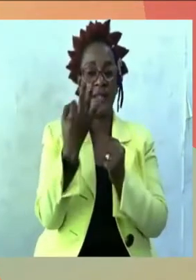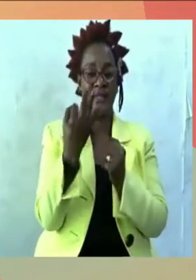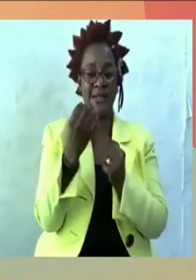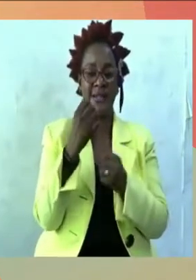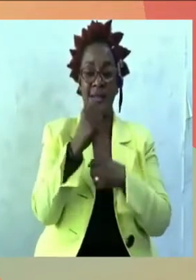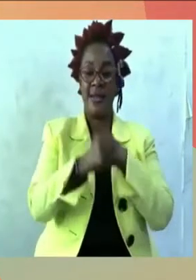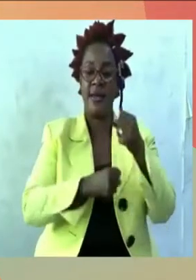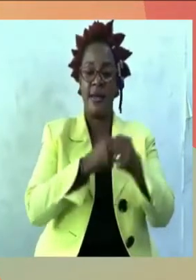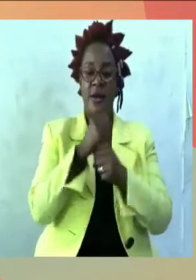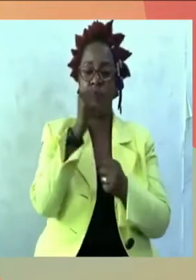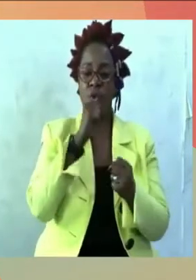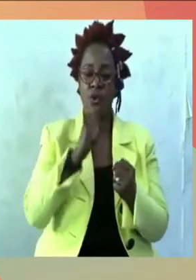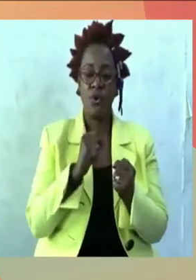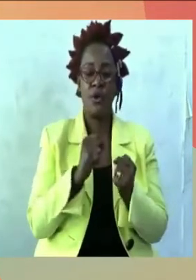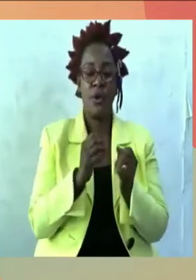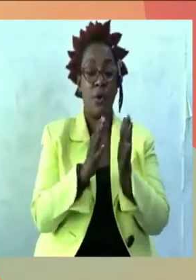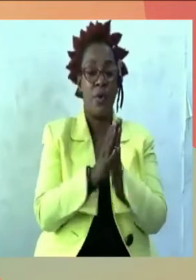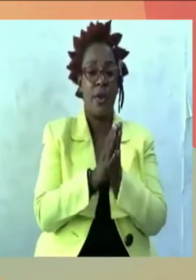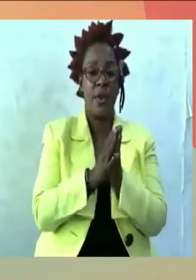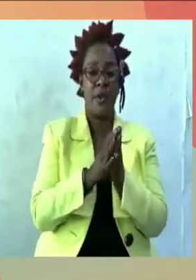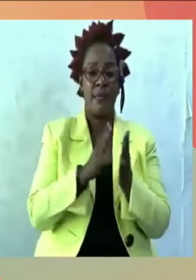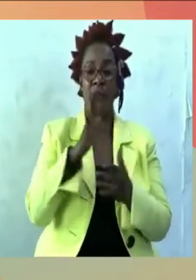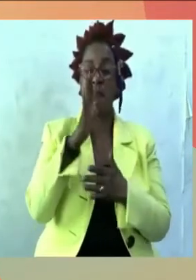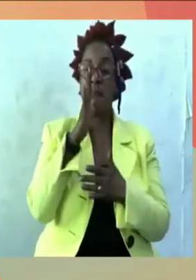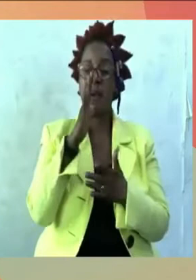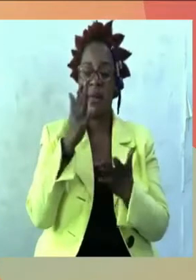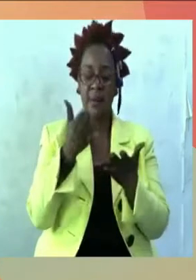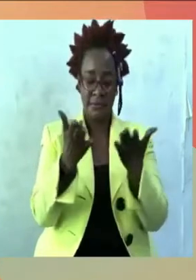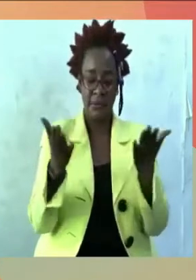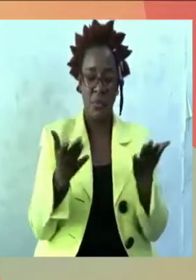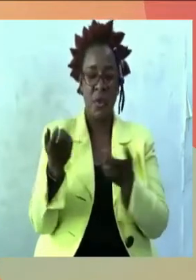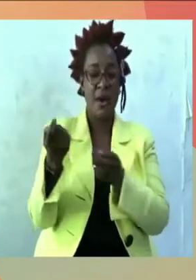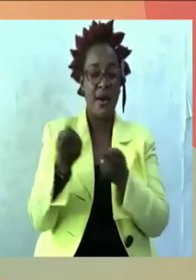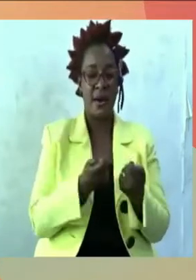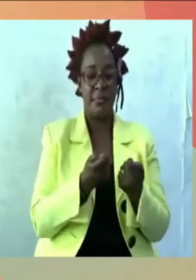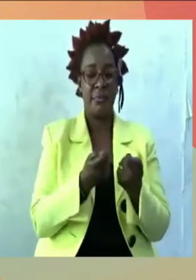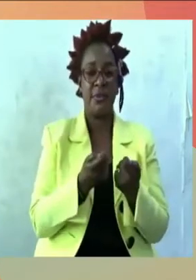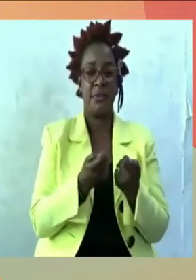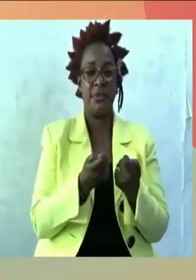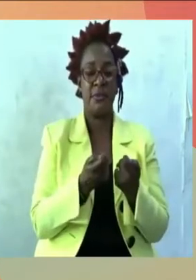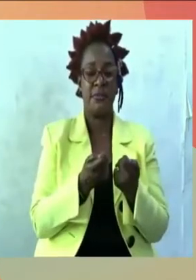They were gang-raped on a highway in front of the father.